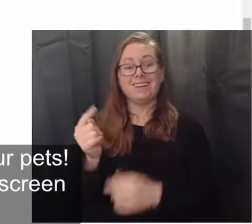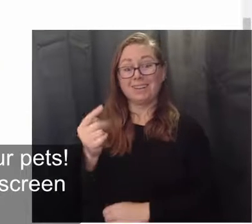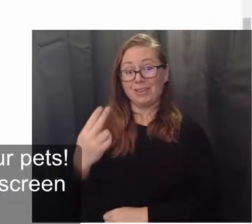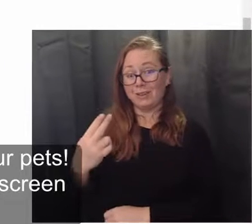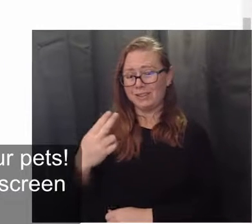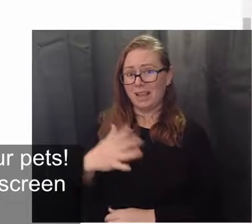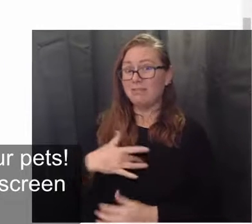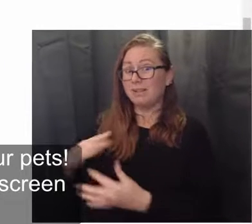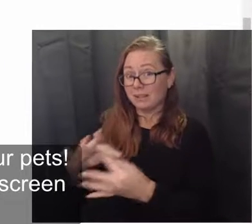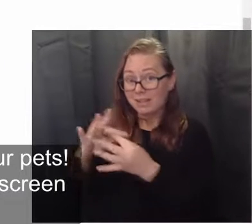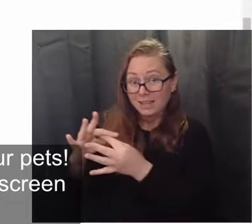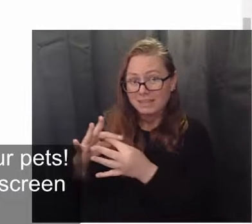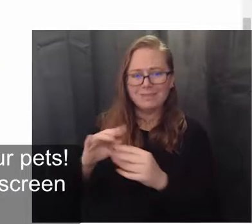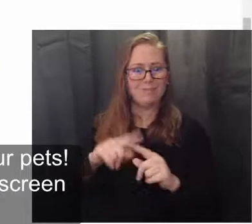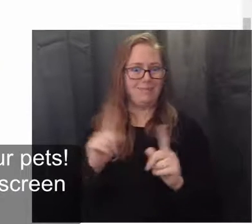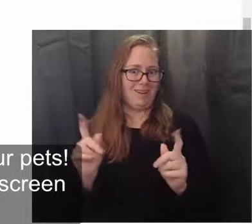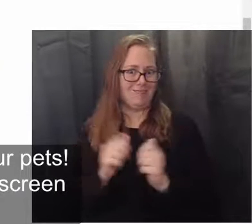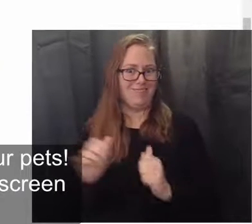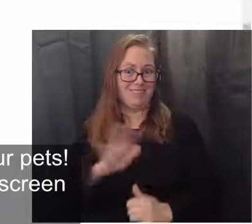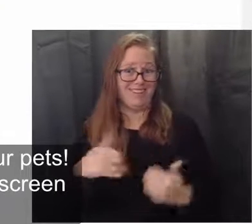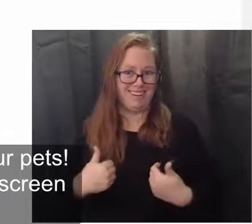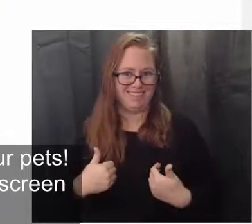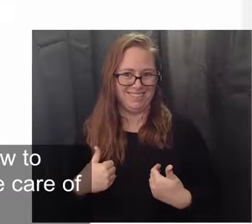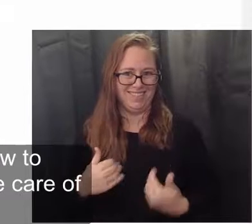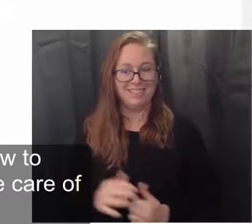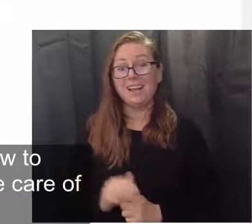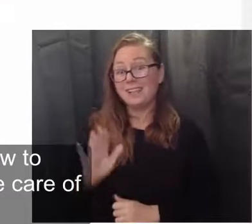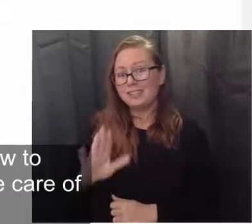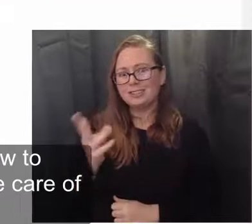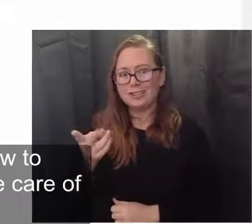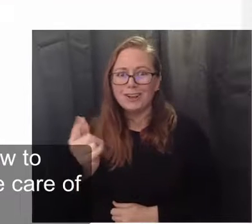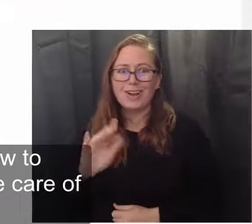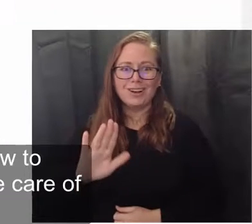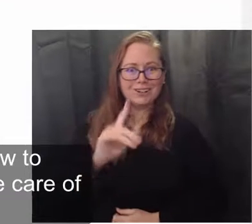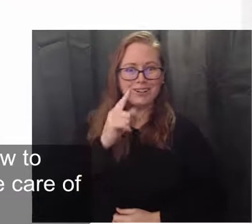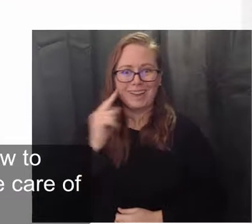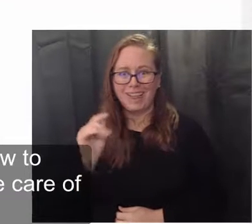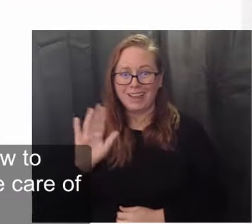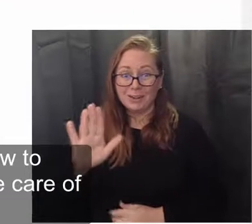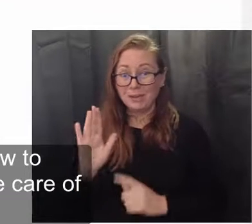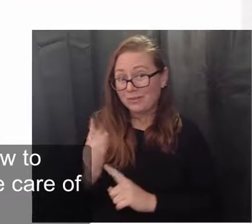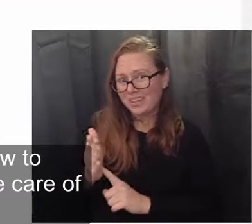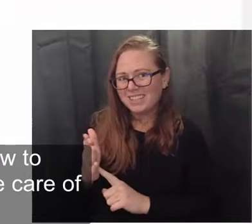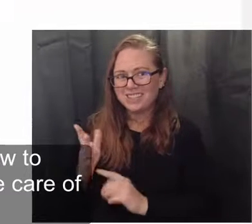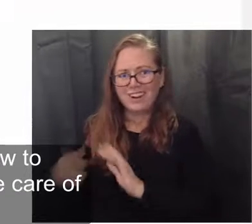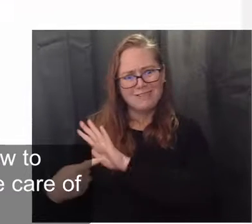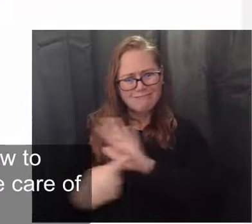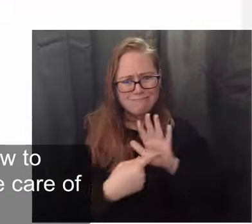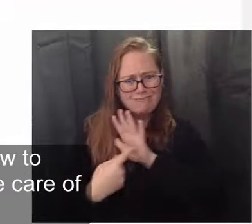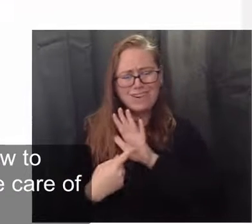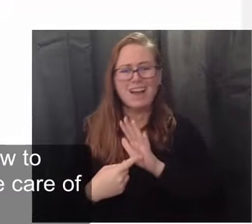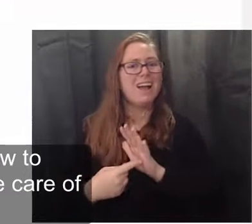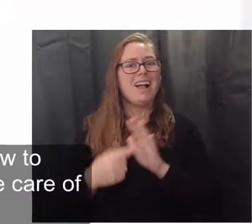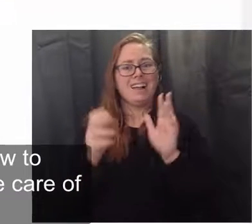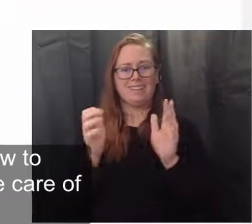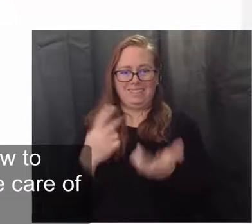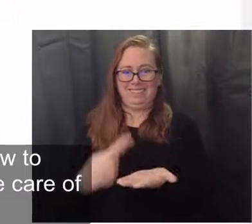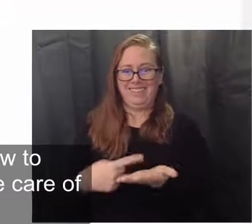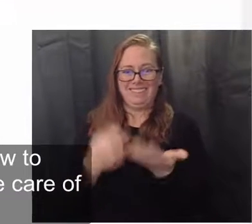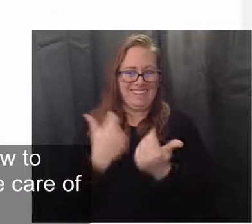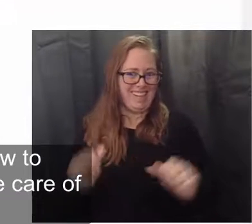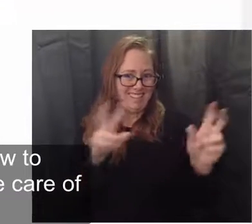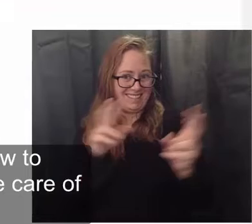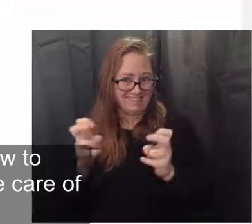so feel free to let your dog or your cat on screen with you. And on Friday, we'll be going through how to maintain a structure and continue